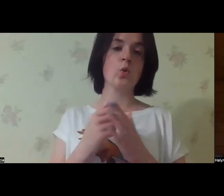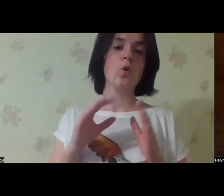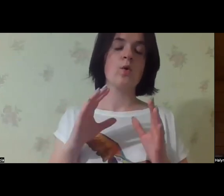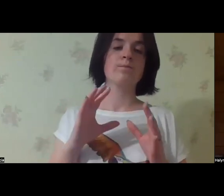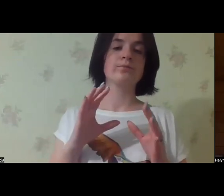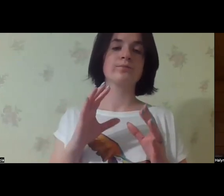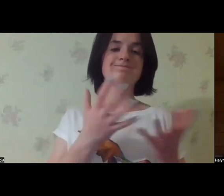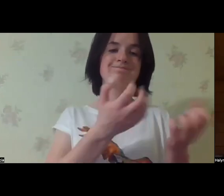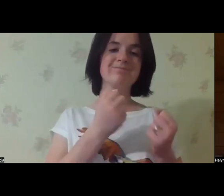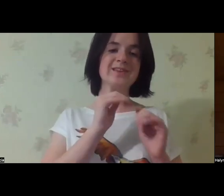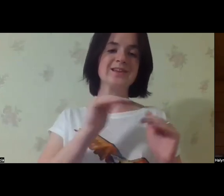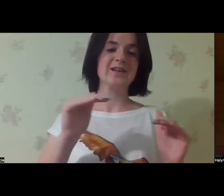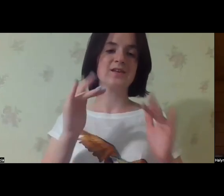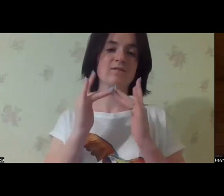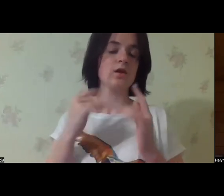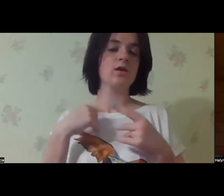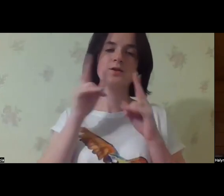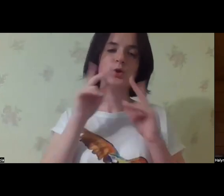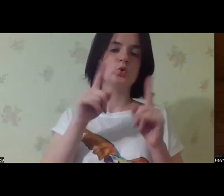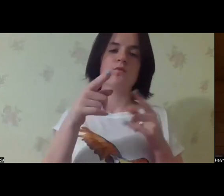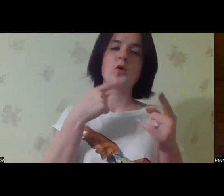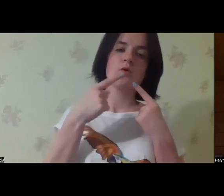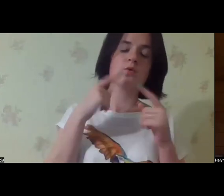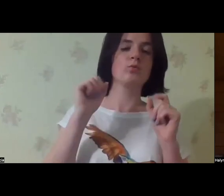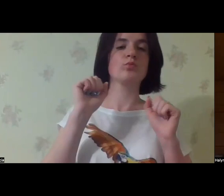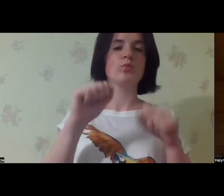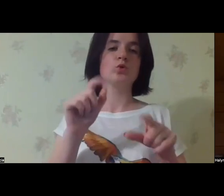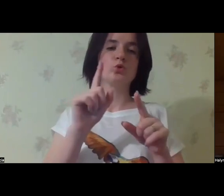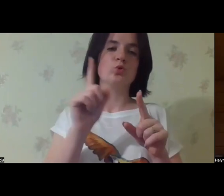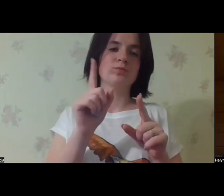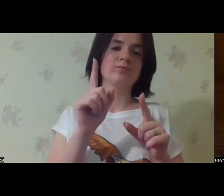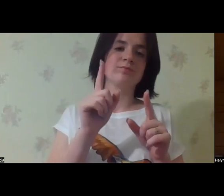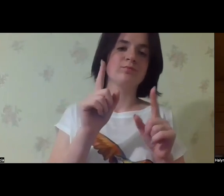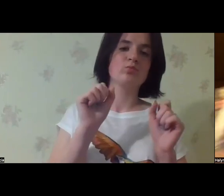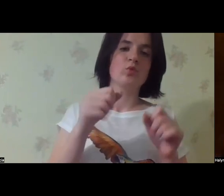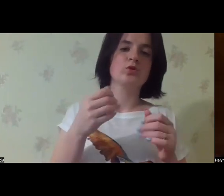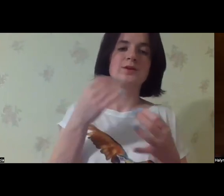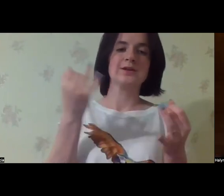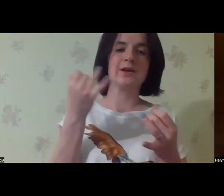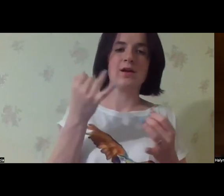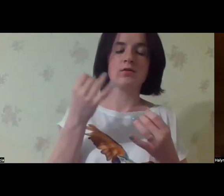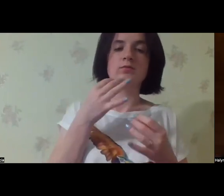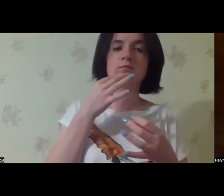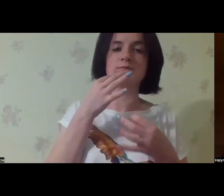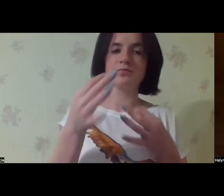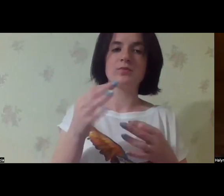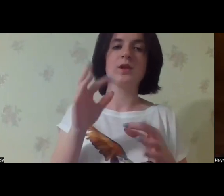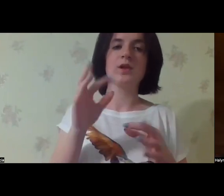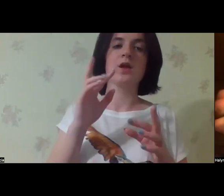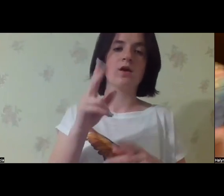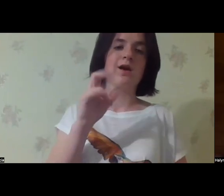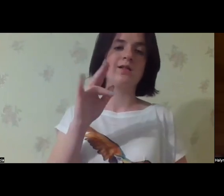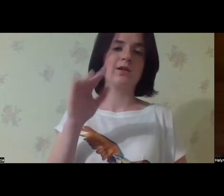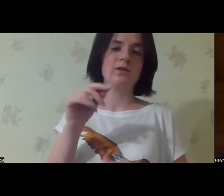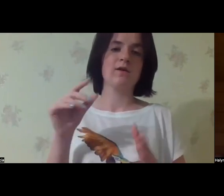my experience for adoption could be useful. I'm not sure what you managed to discuss. I'm I am